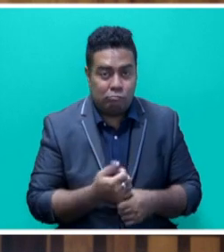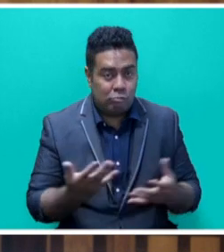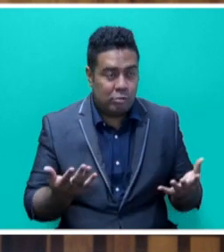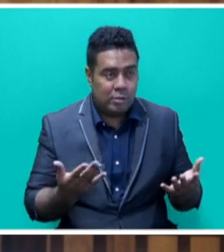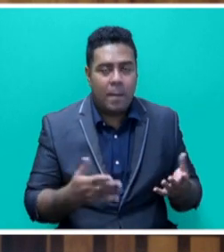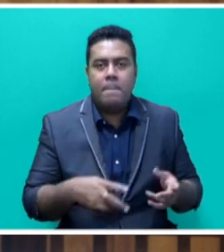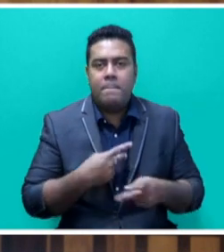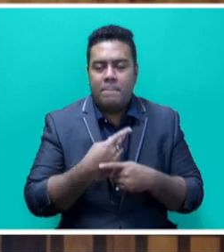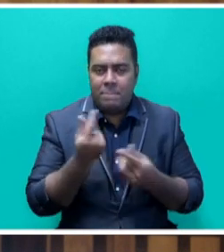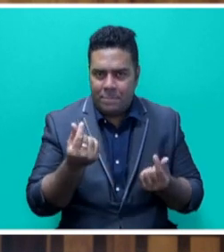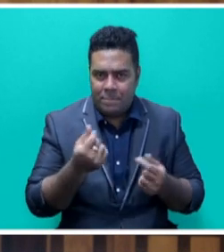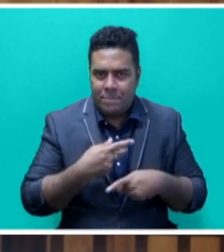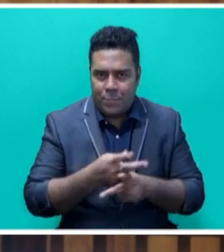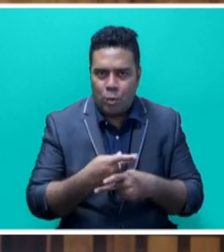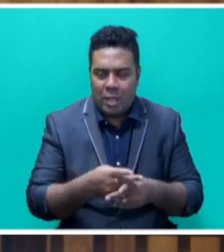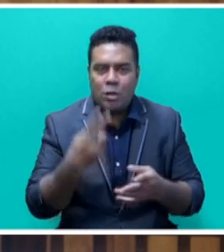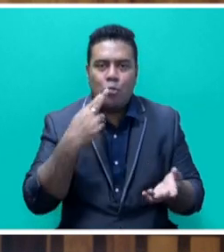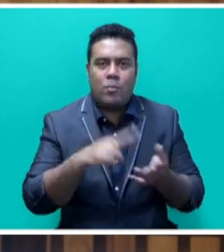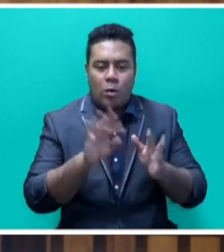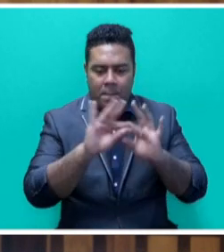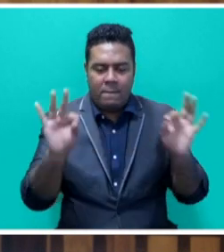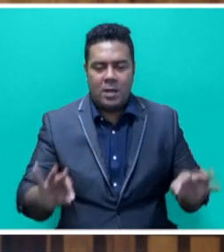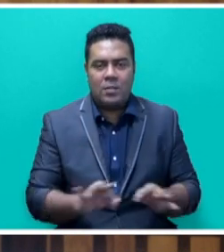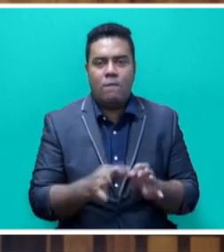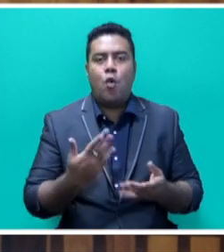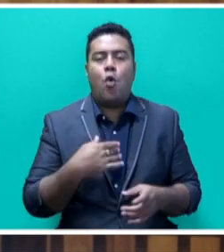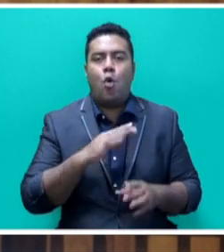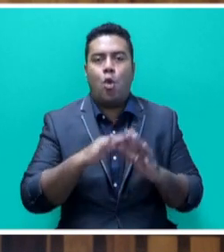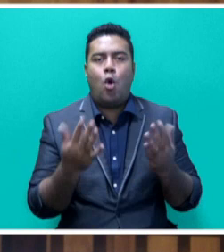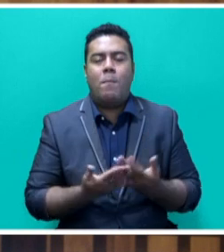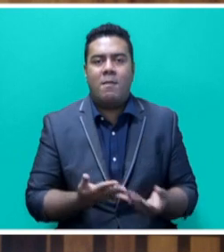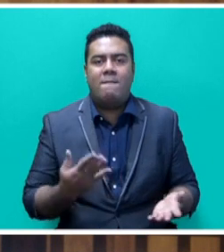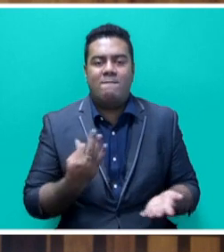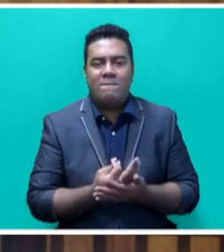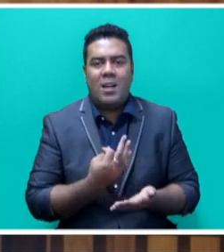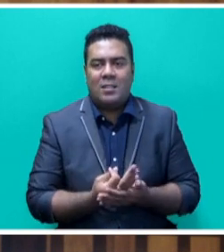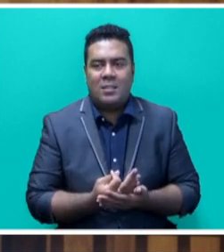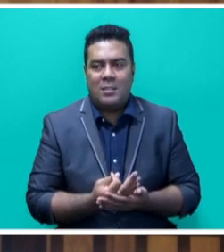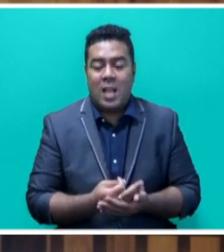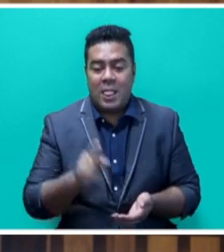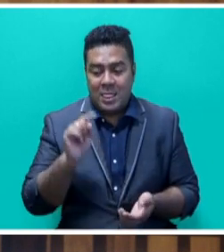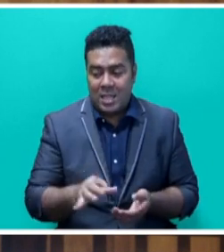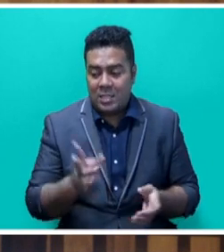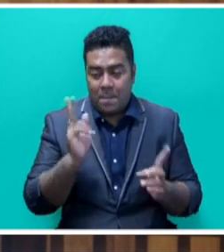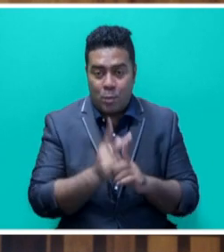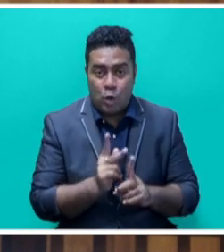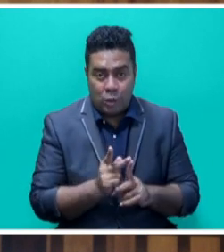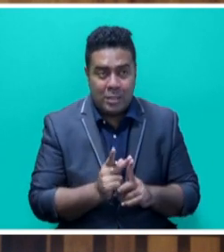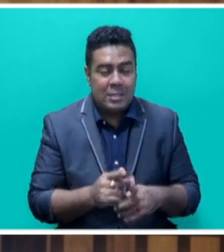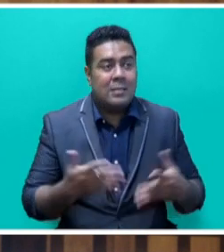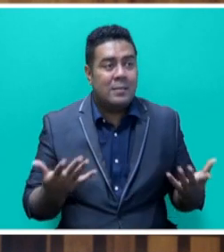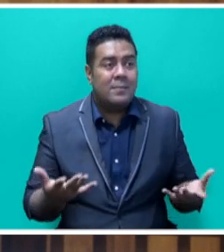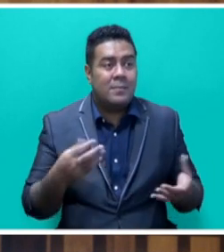to process and reporting templates for global climate funds. Mr Speaker, sir, these sub-priorities are expected to be